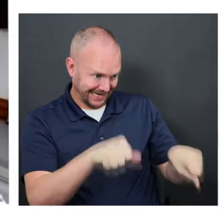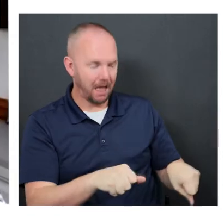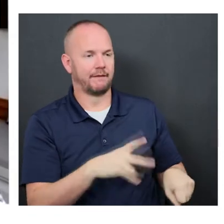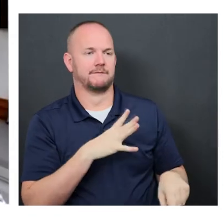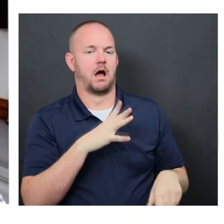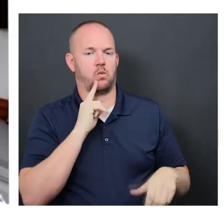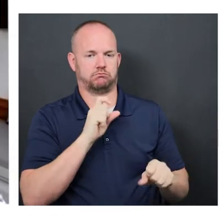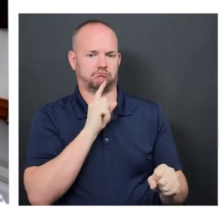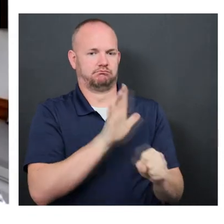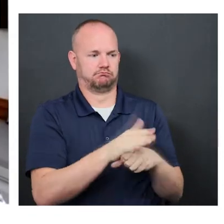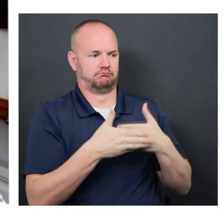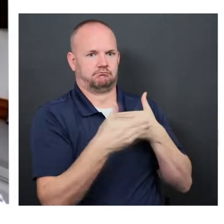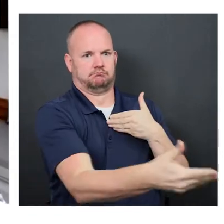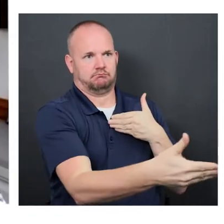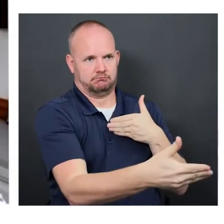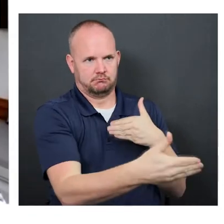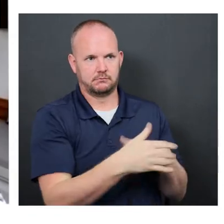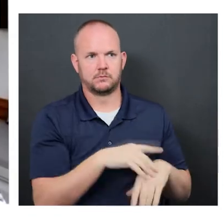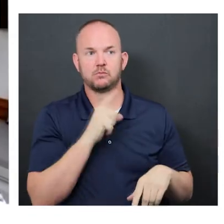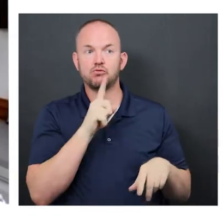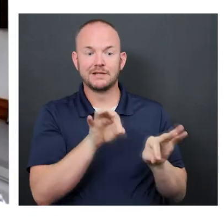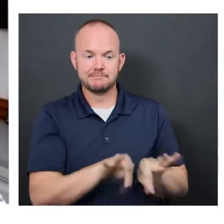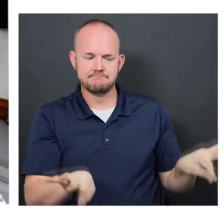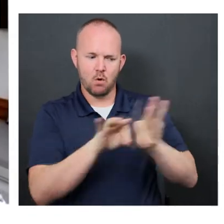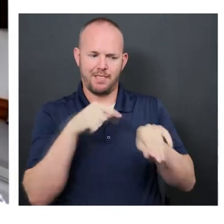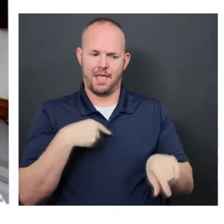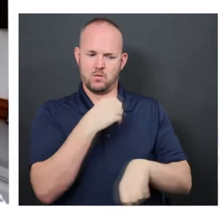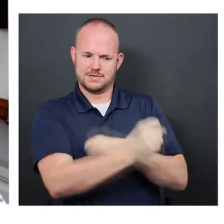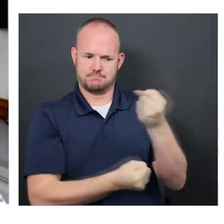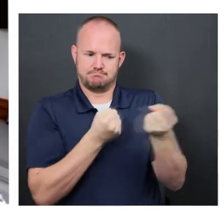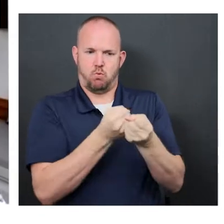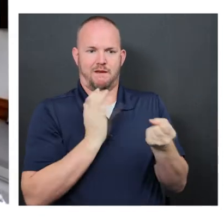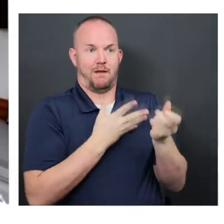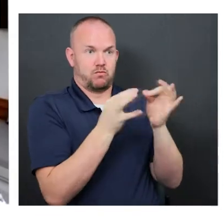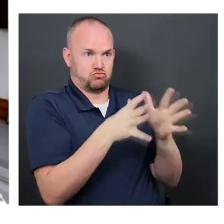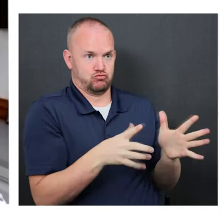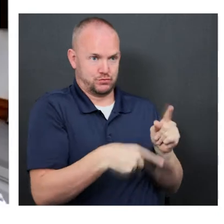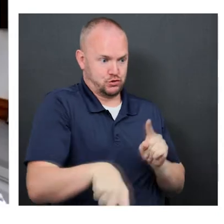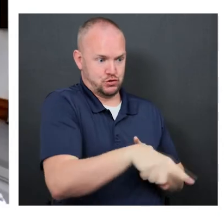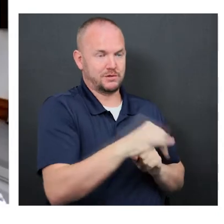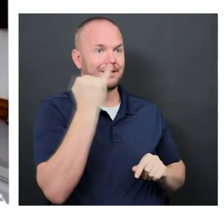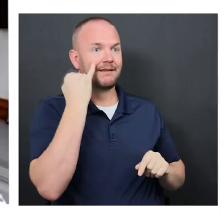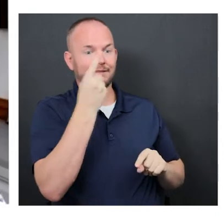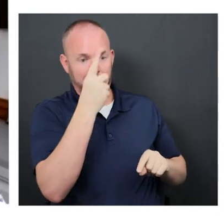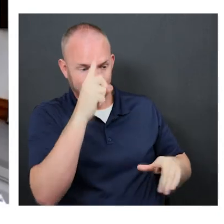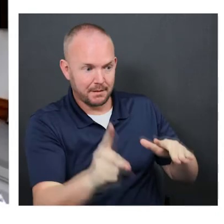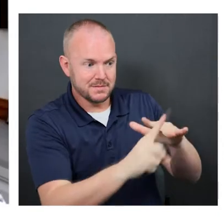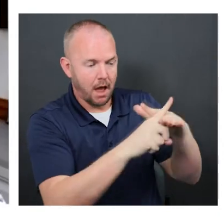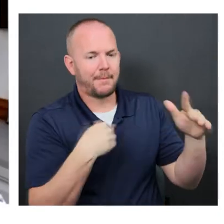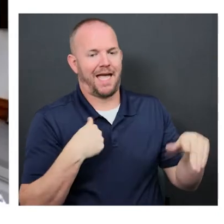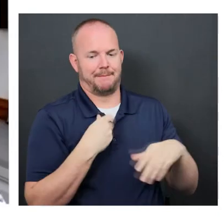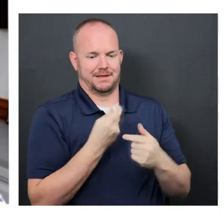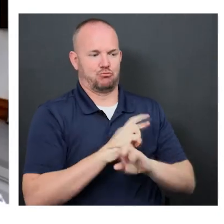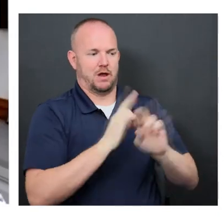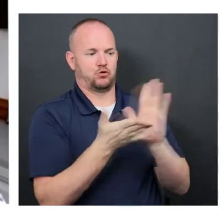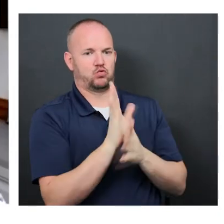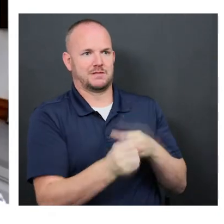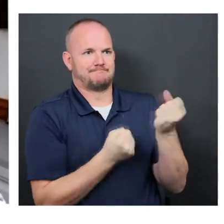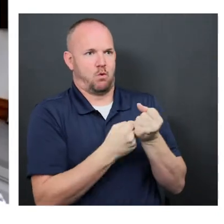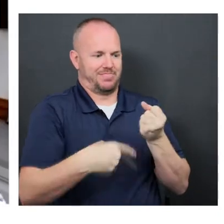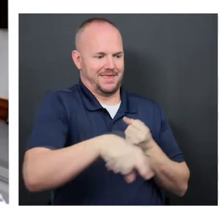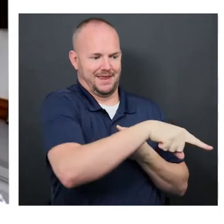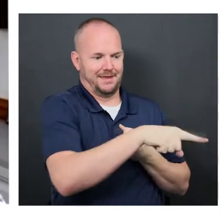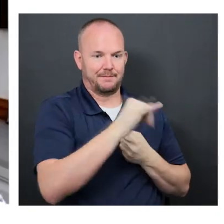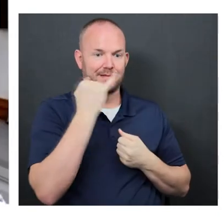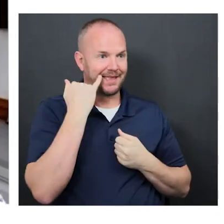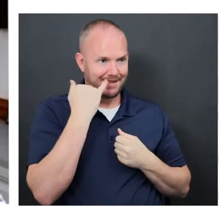But we assured the clinical staff that we were there for them, that we would come up. If they needed us, we would be there. I got the team